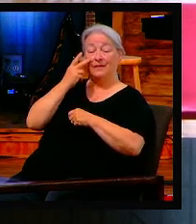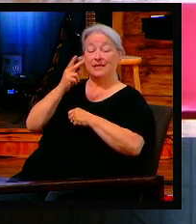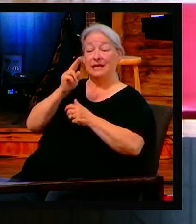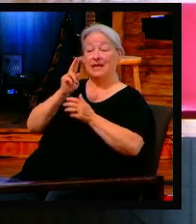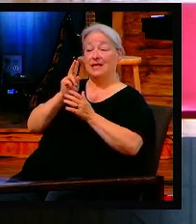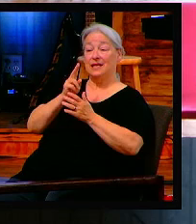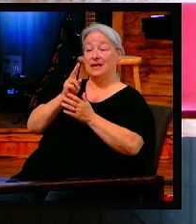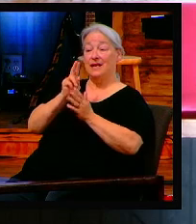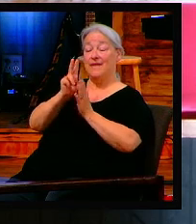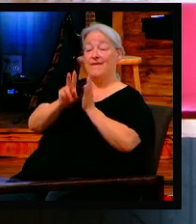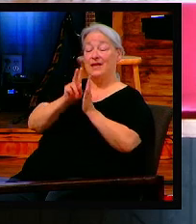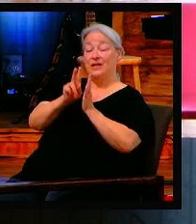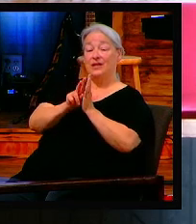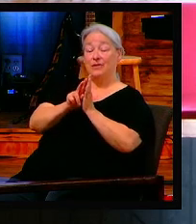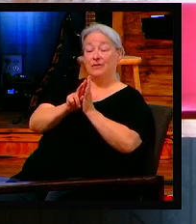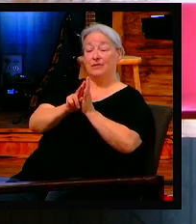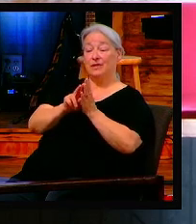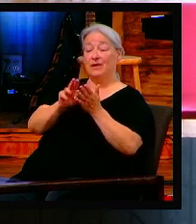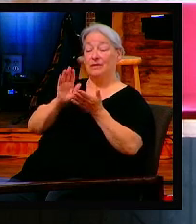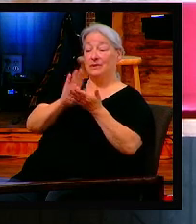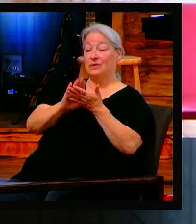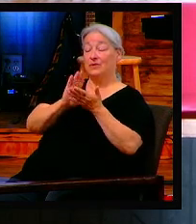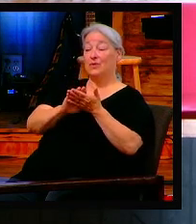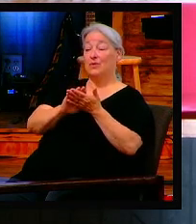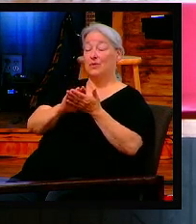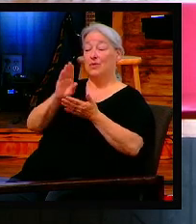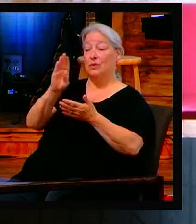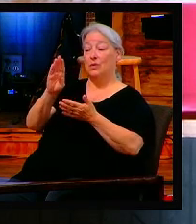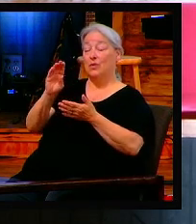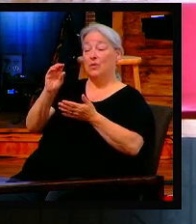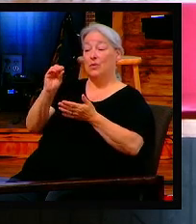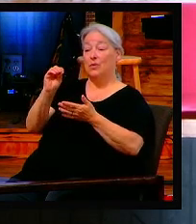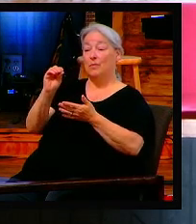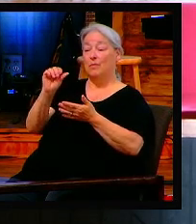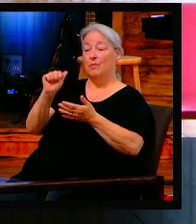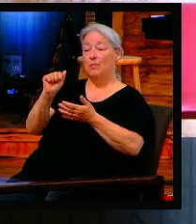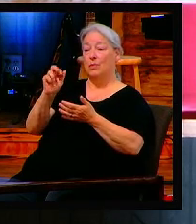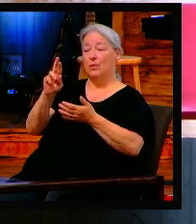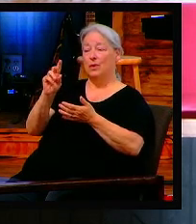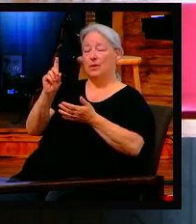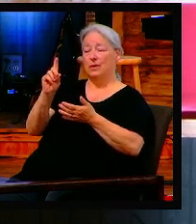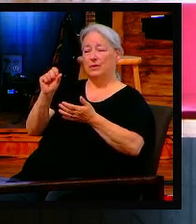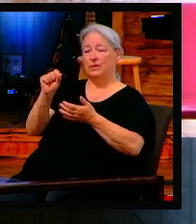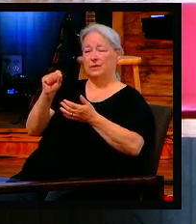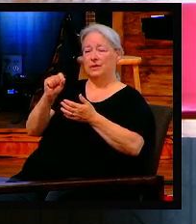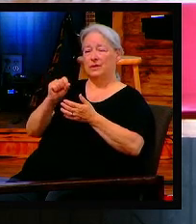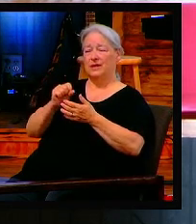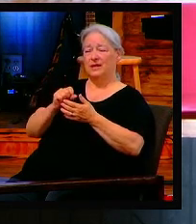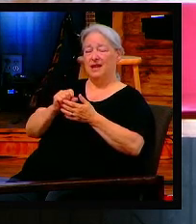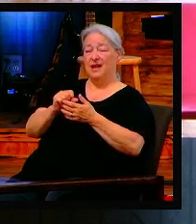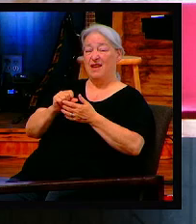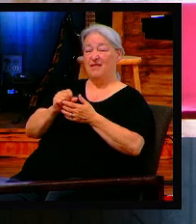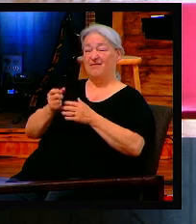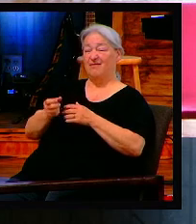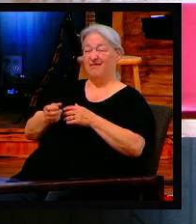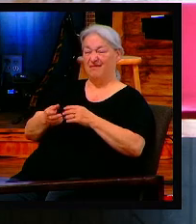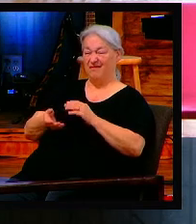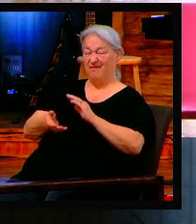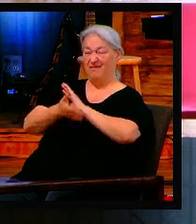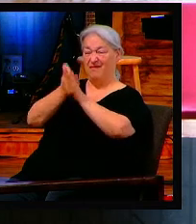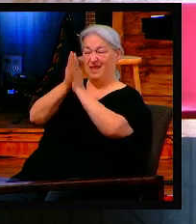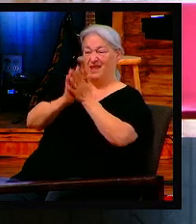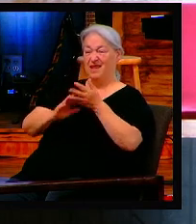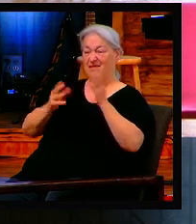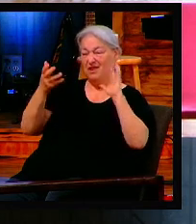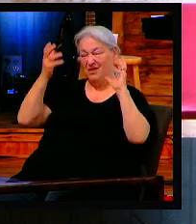Amen. And I had this misconception, I thought you could only go to a school board meeting of where you live. You can actually go to other school boards if you